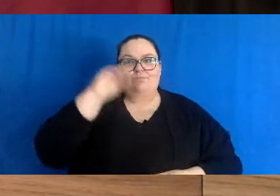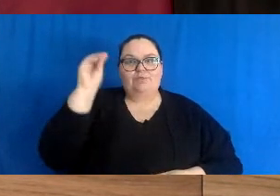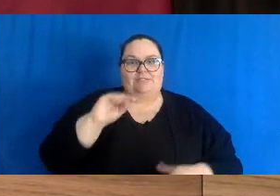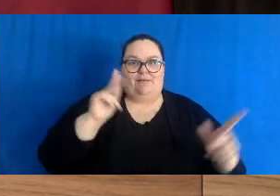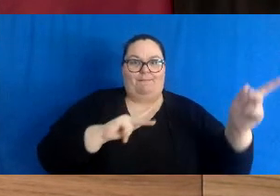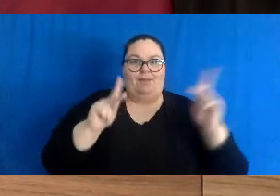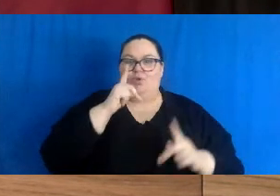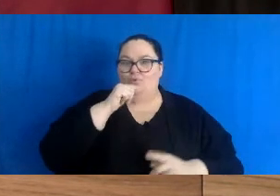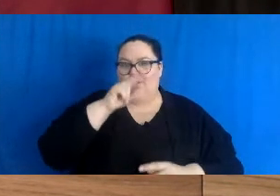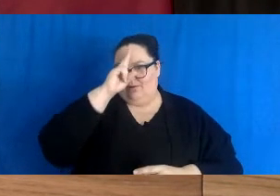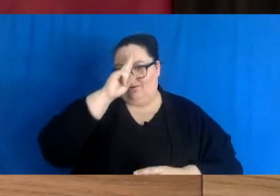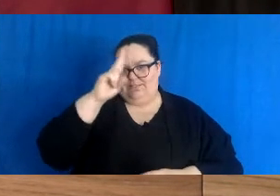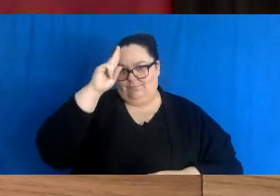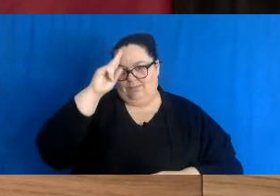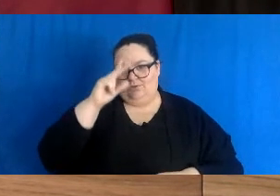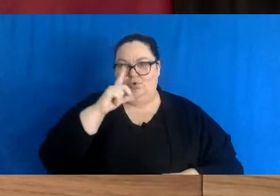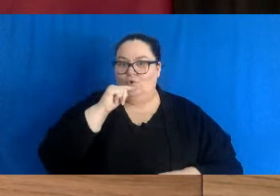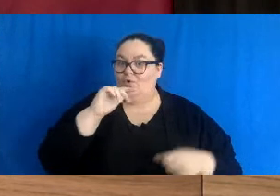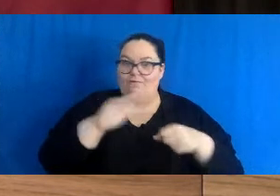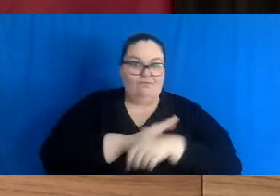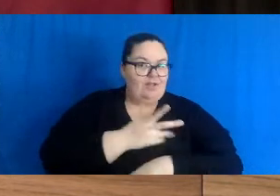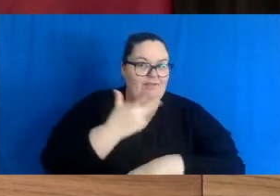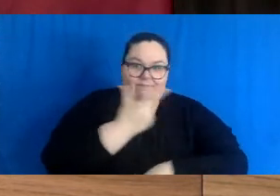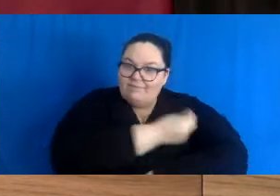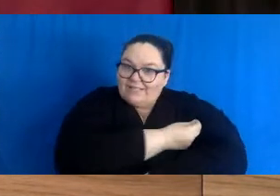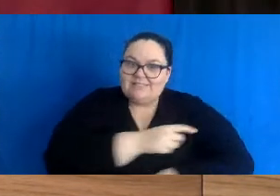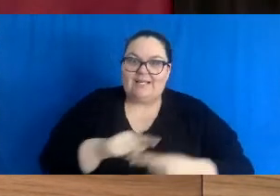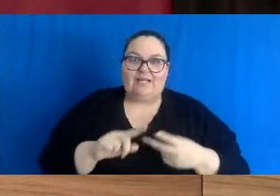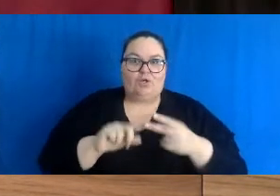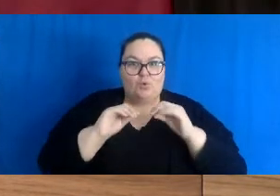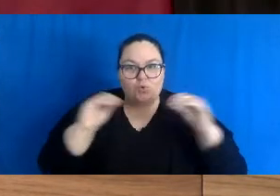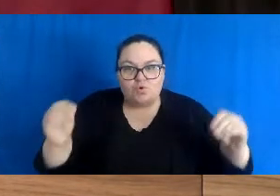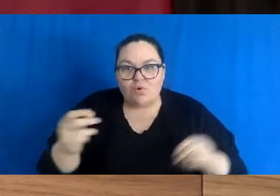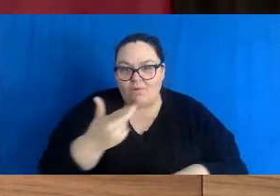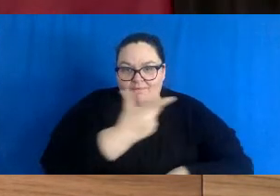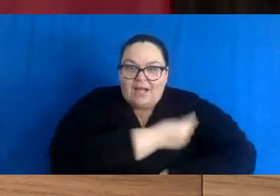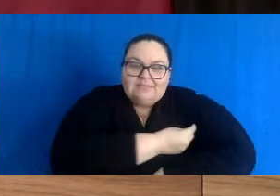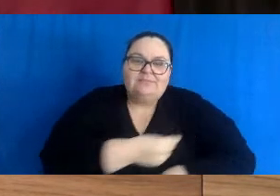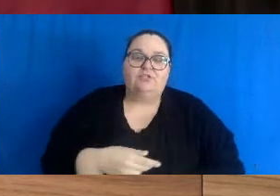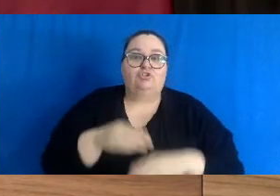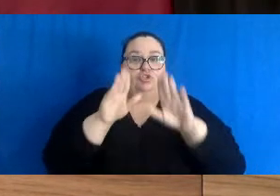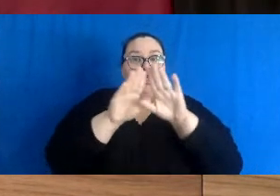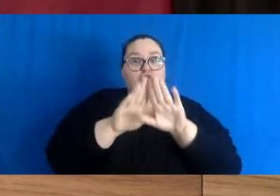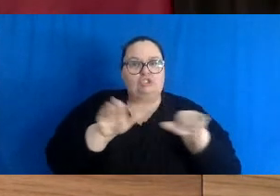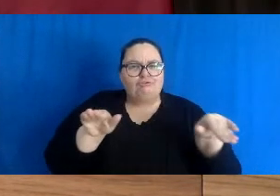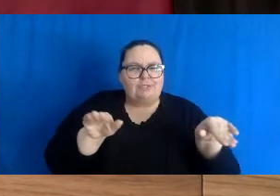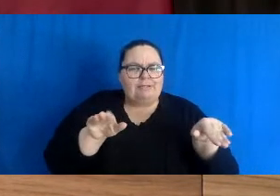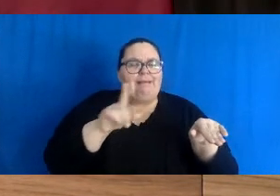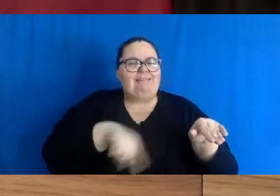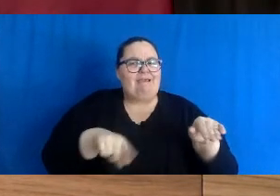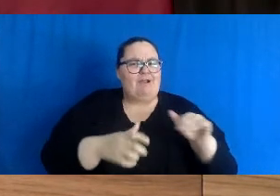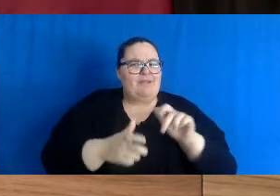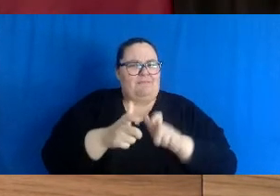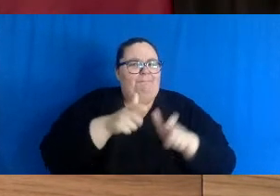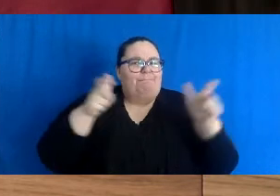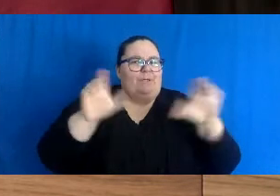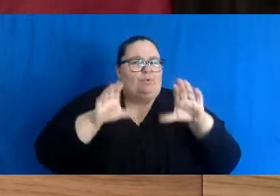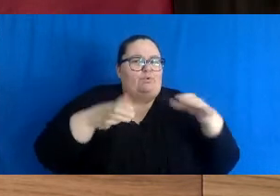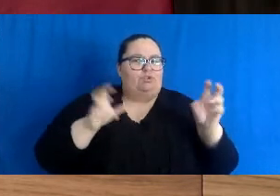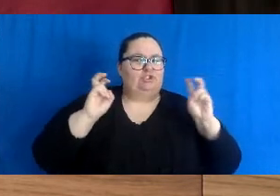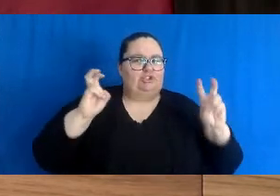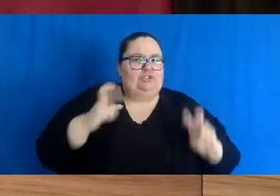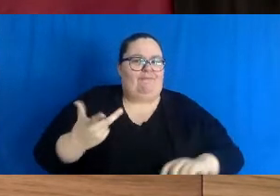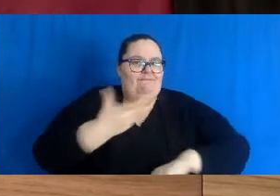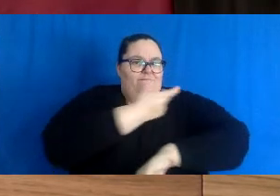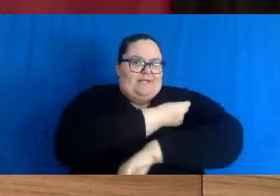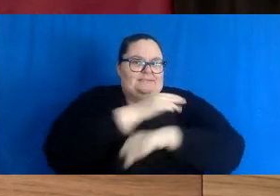hospitalized for COVID-19. Children make up the largest segment of our unvaccinated or under-vaccinated population. We